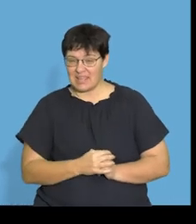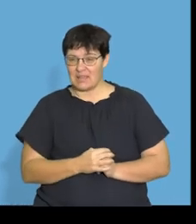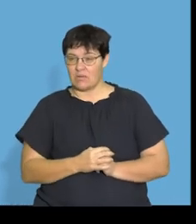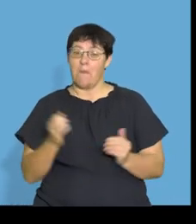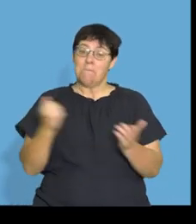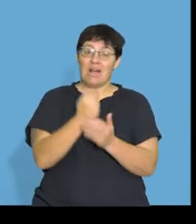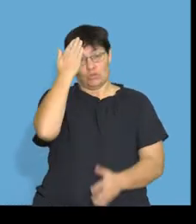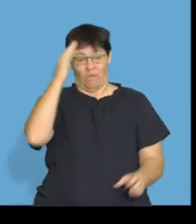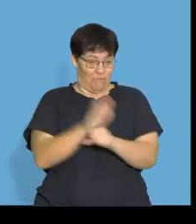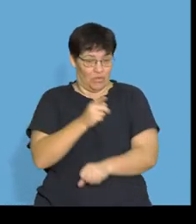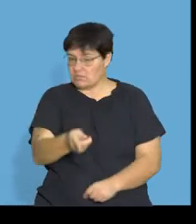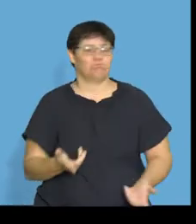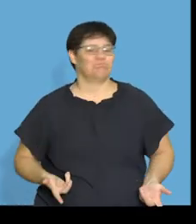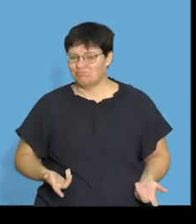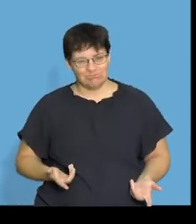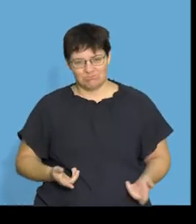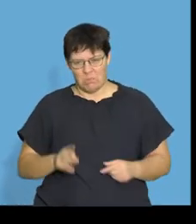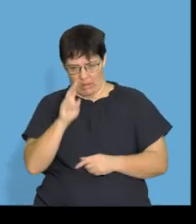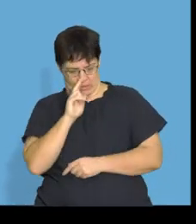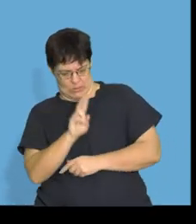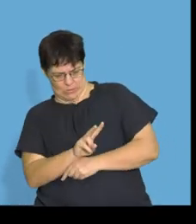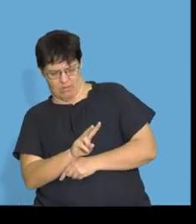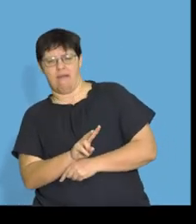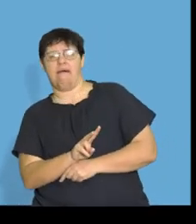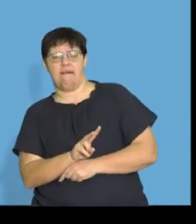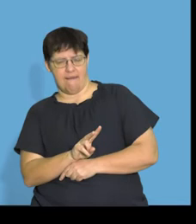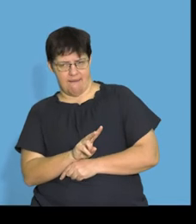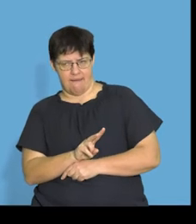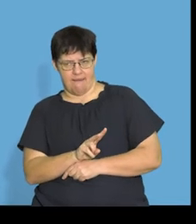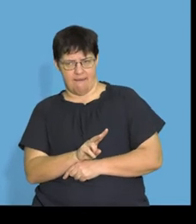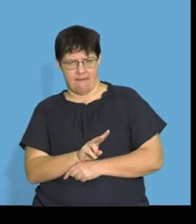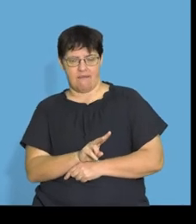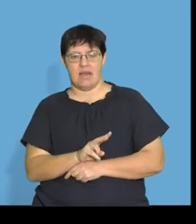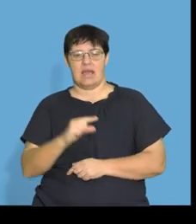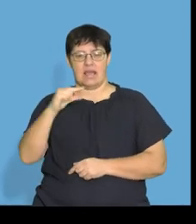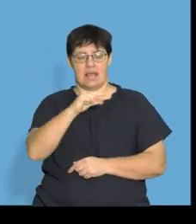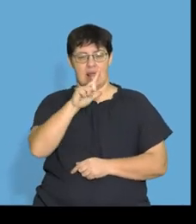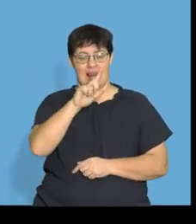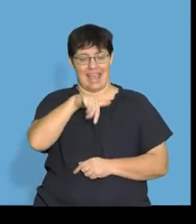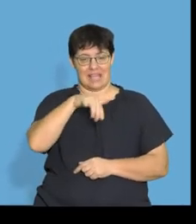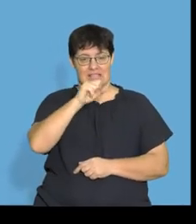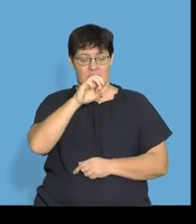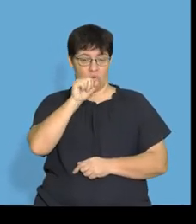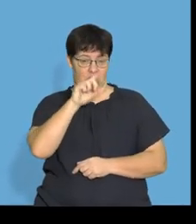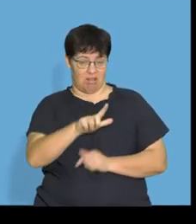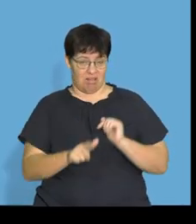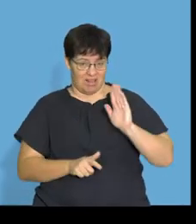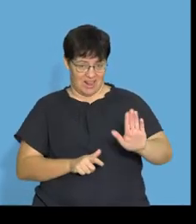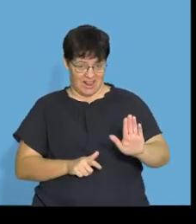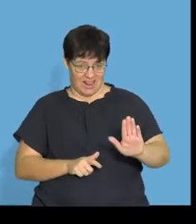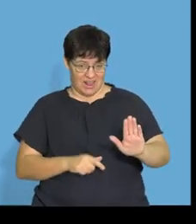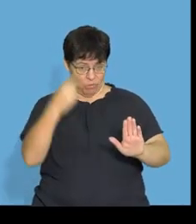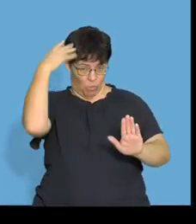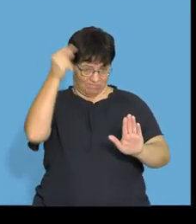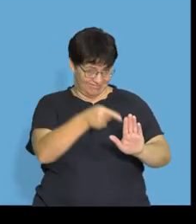don't have to know it. But if I look at it, here's my glycerol, right?